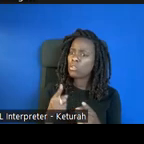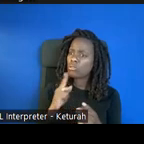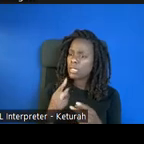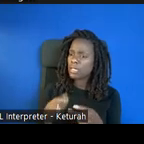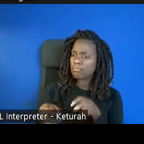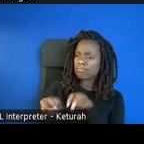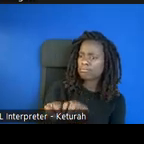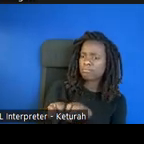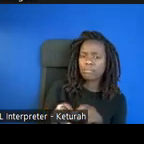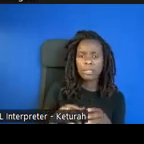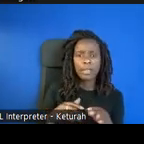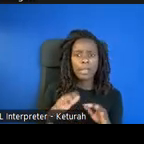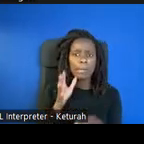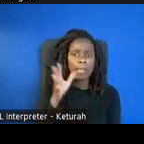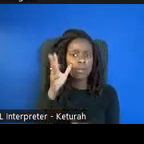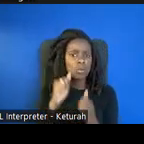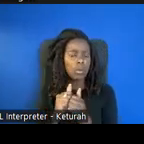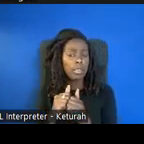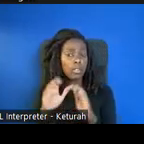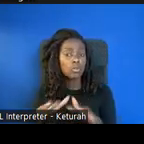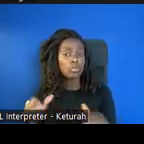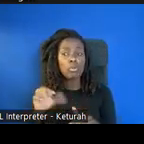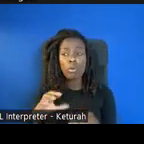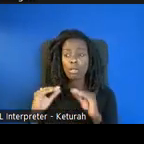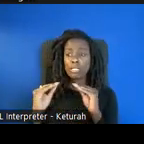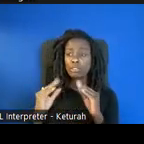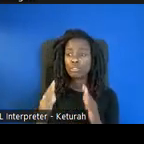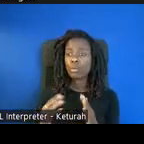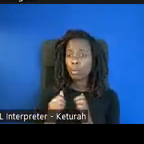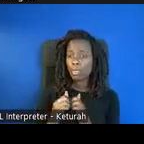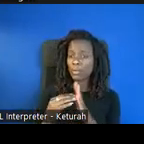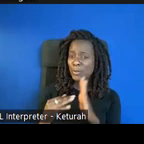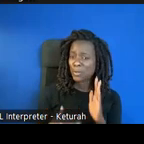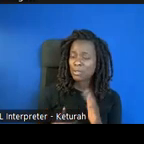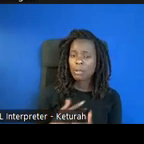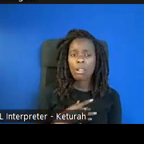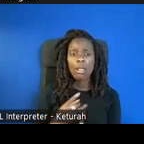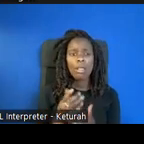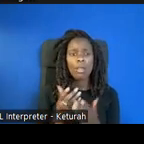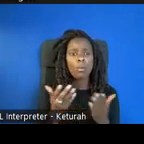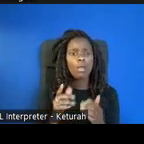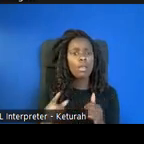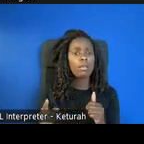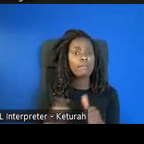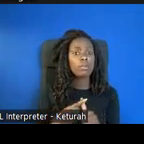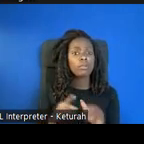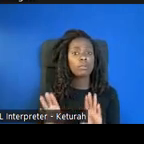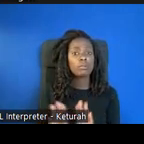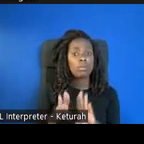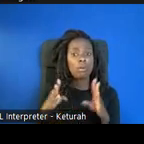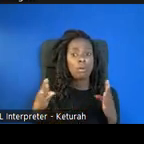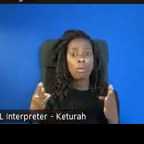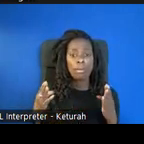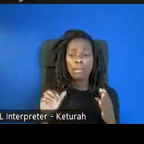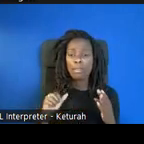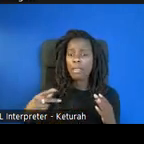do it with the children as well. One of the cool things we like about this is the very first thing it does. The first time you open it up is it